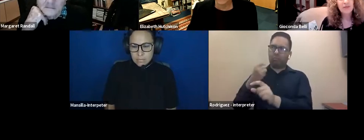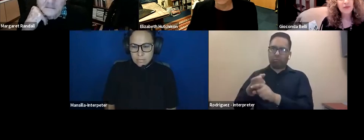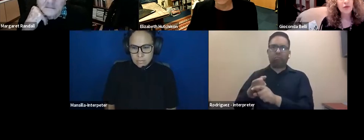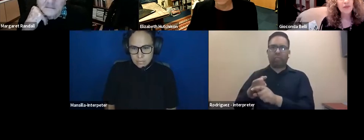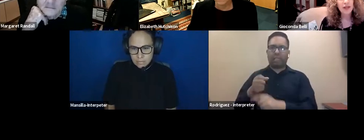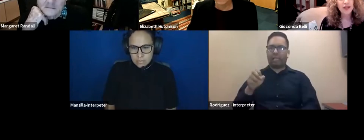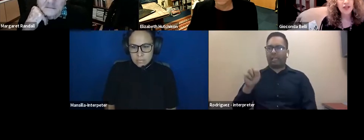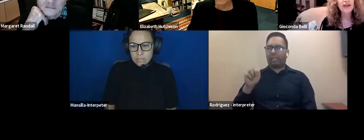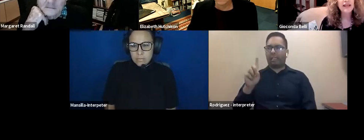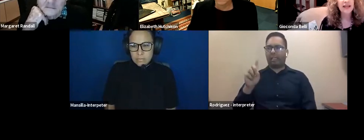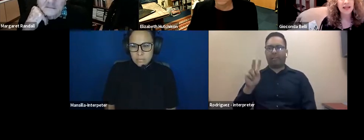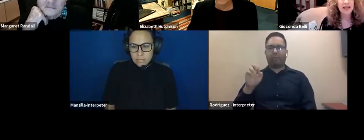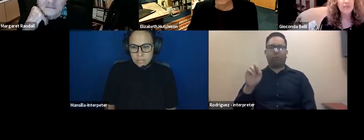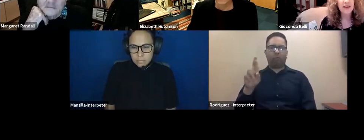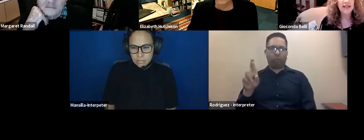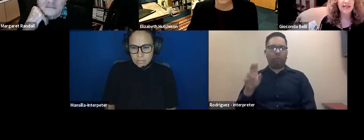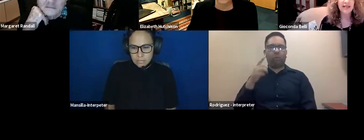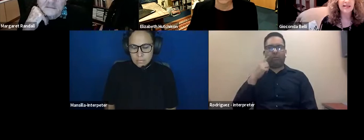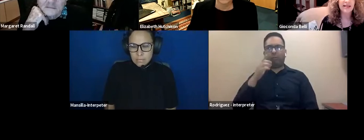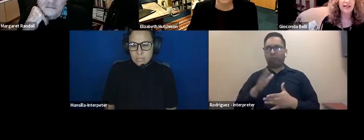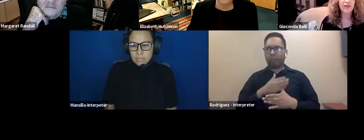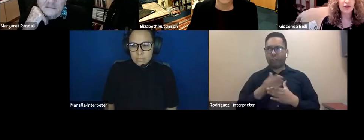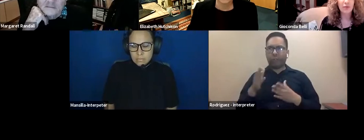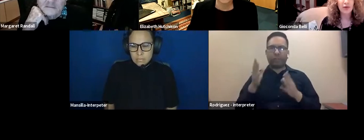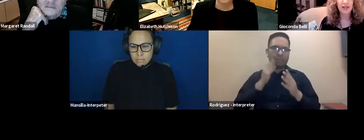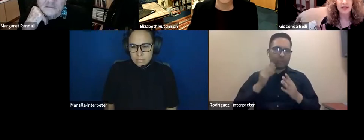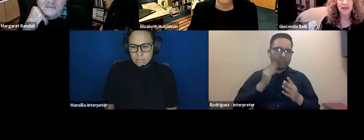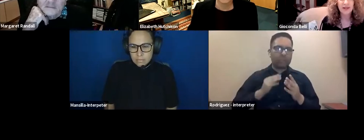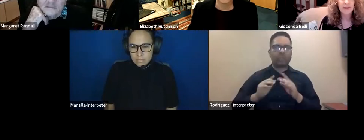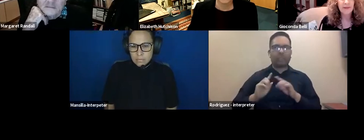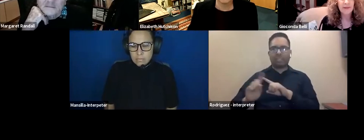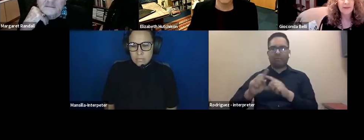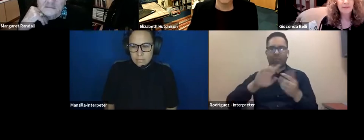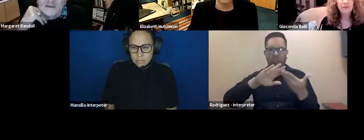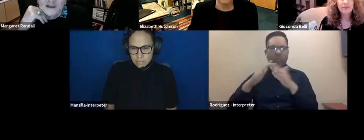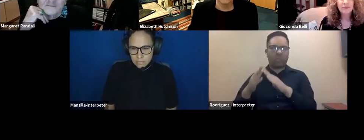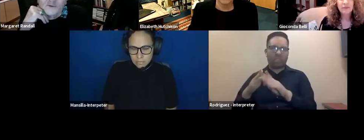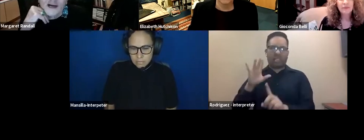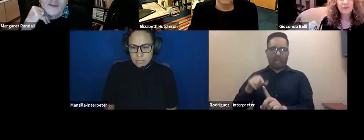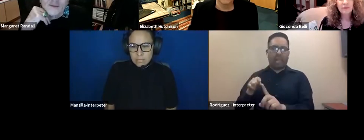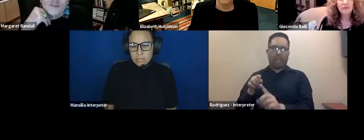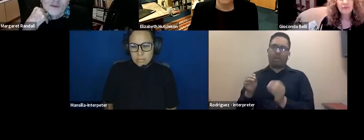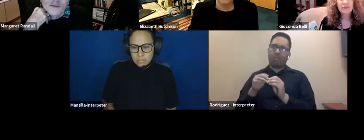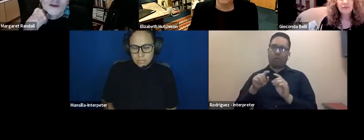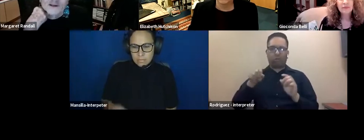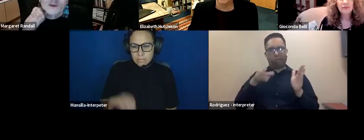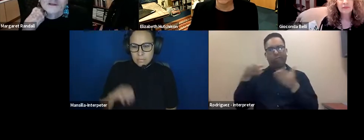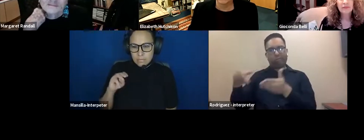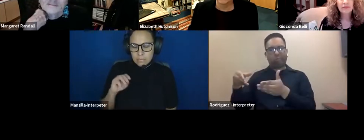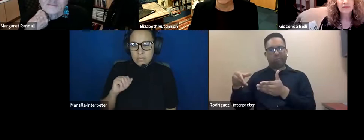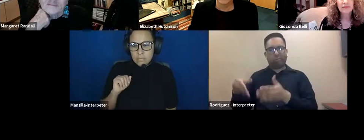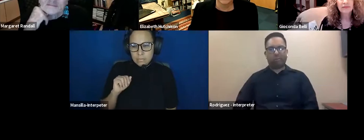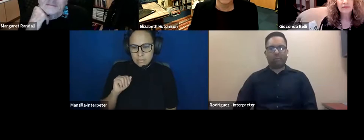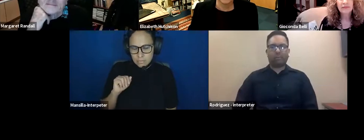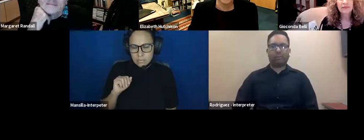sharing experiences in different communities. Yeah. We have that problem here as well.